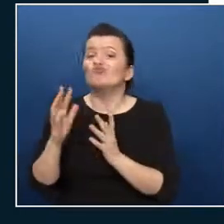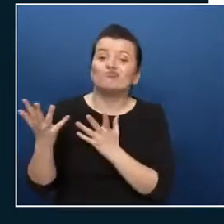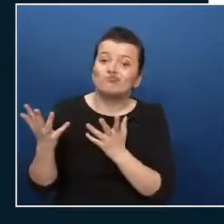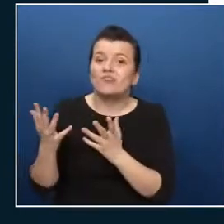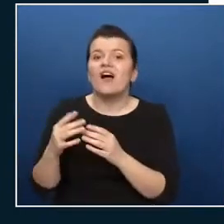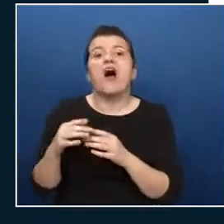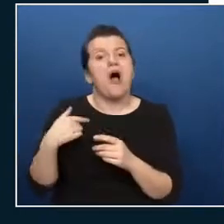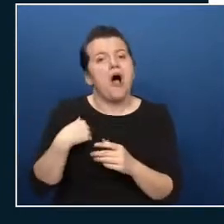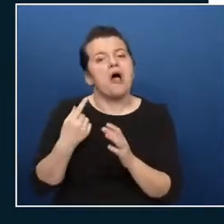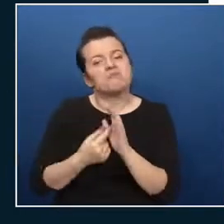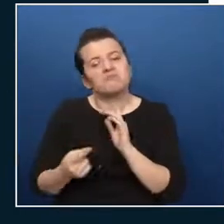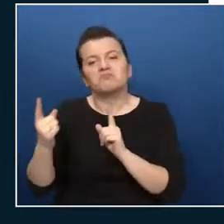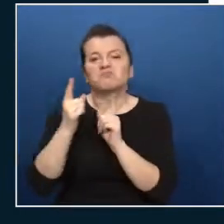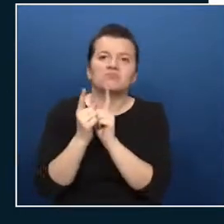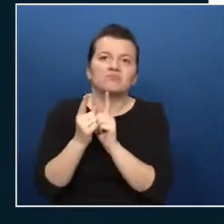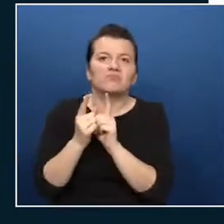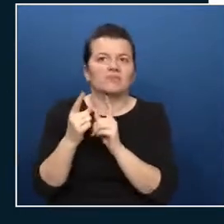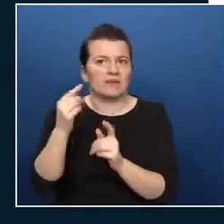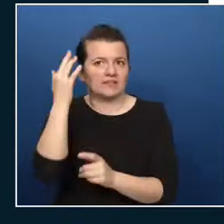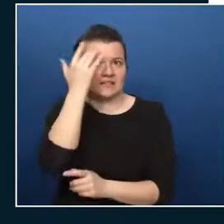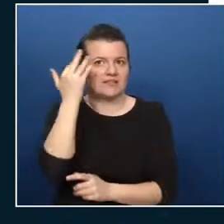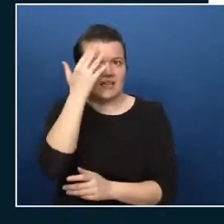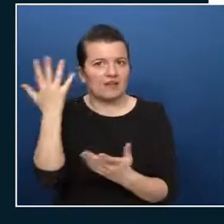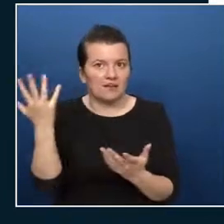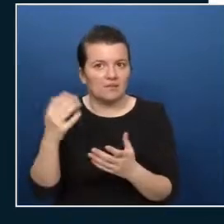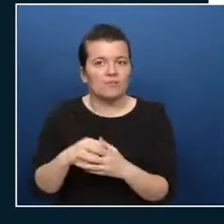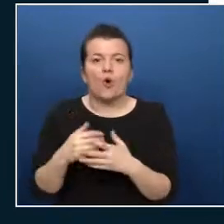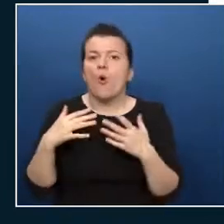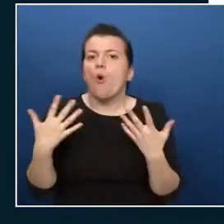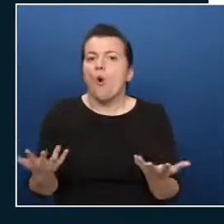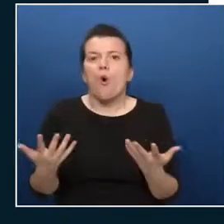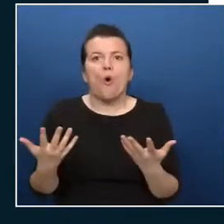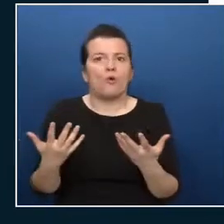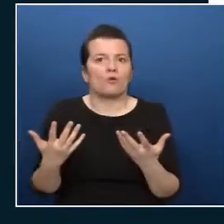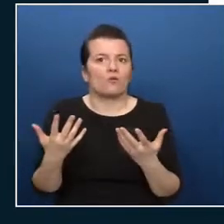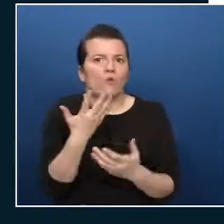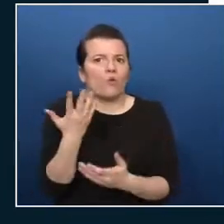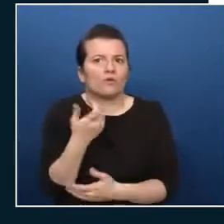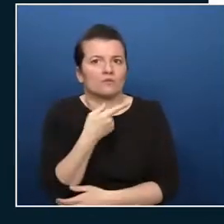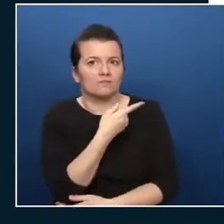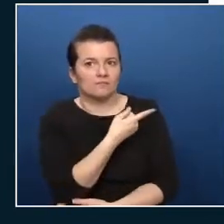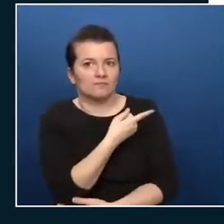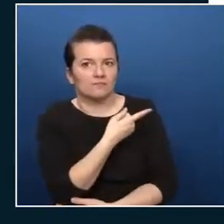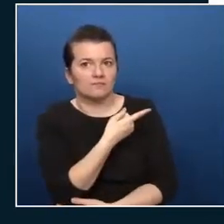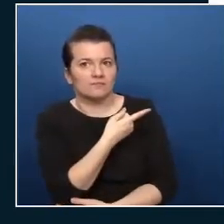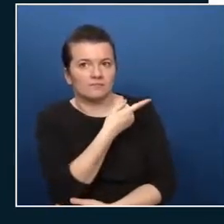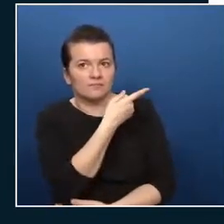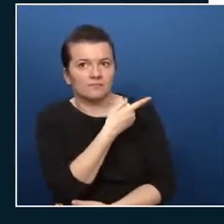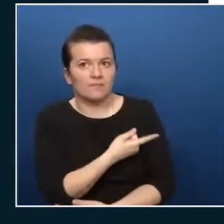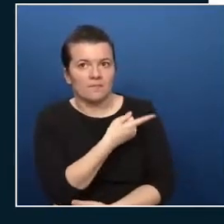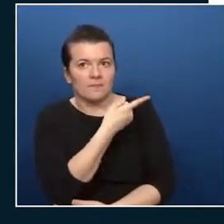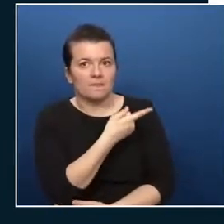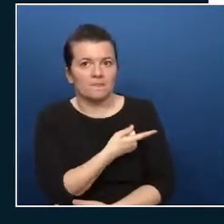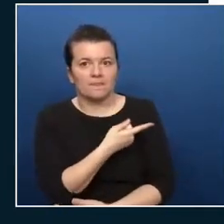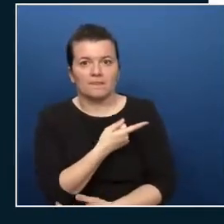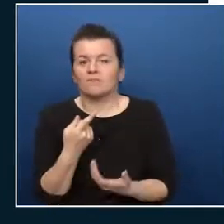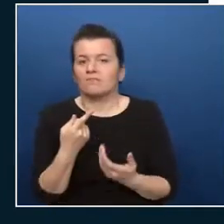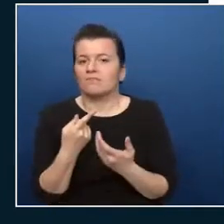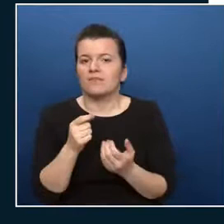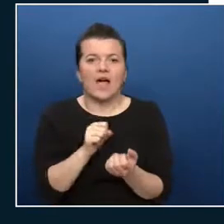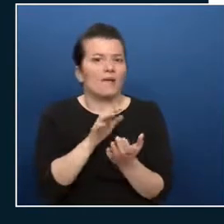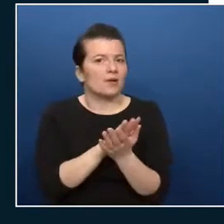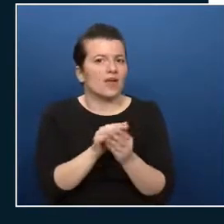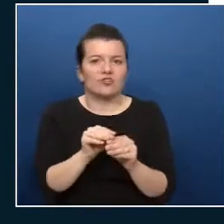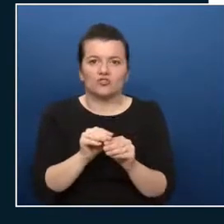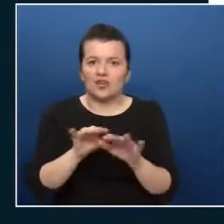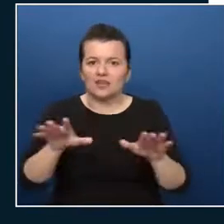model or am I going to deploy an express route or what I am going to do with application gateways or API management gateway